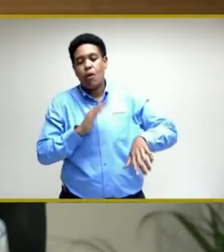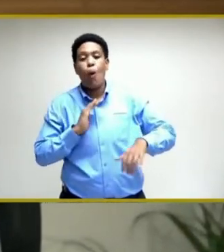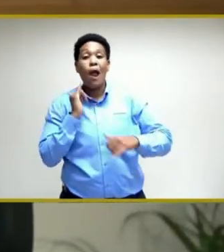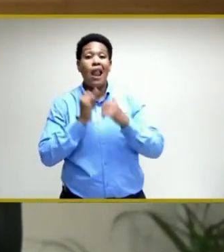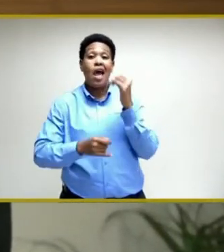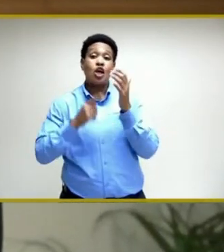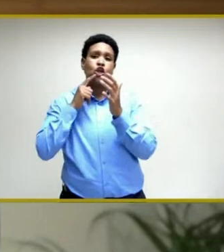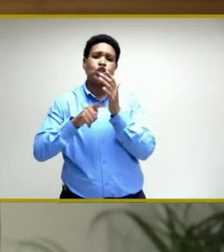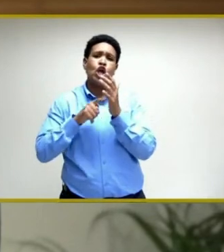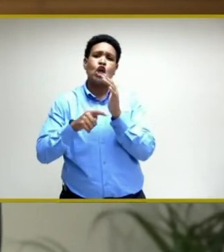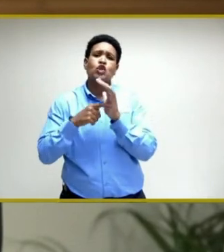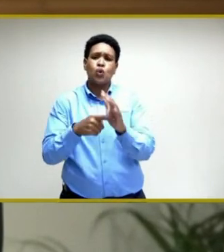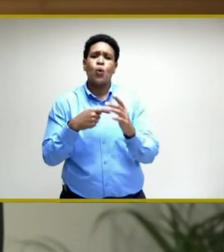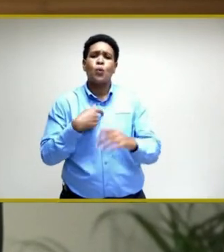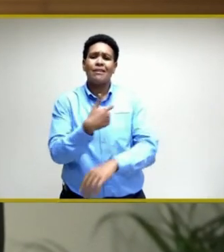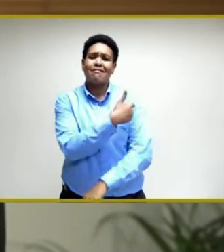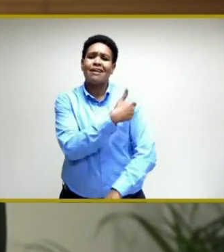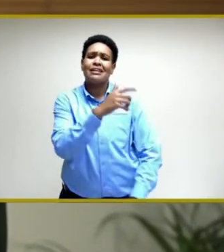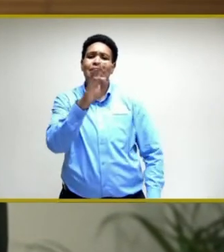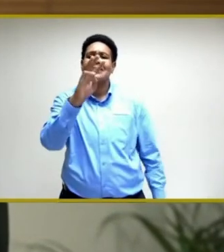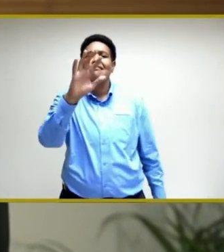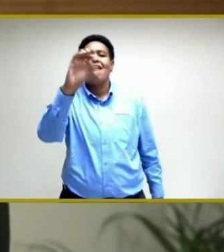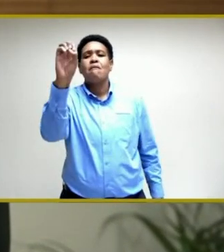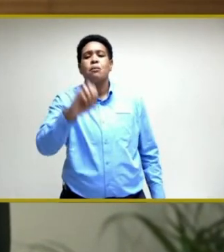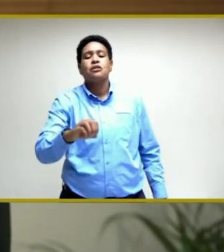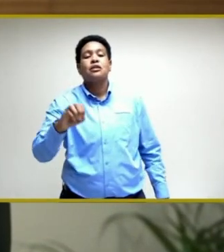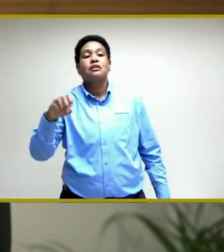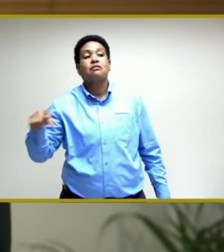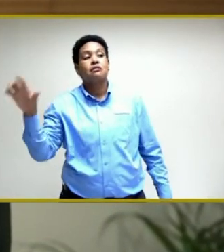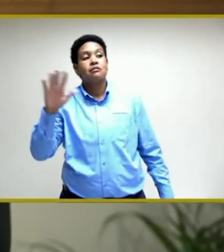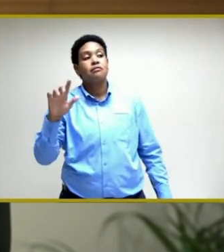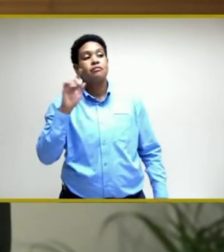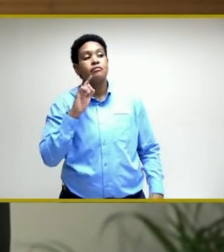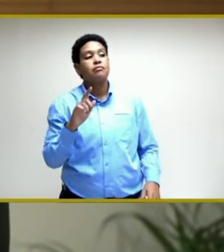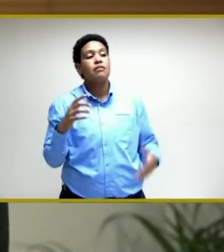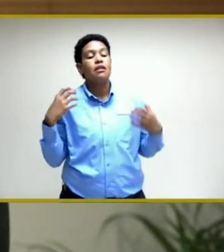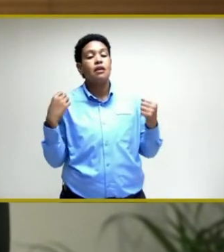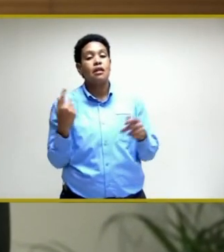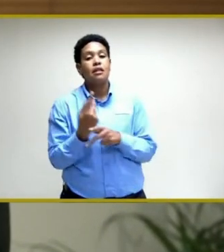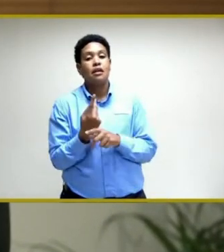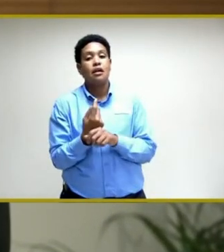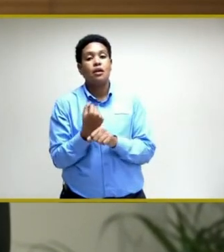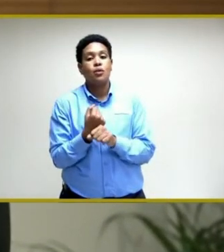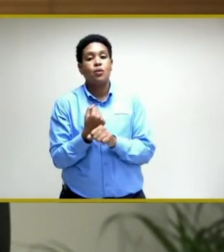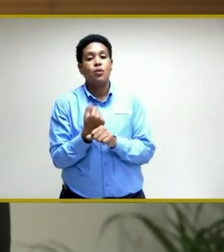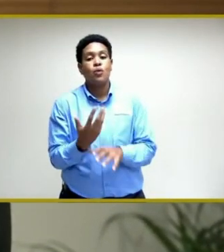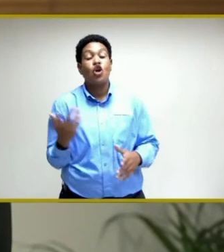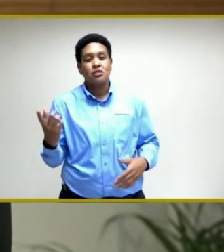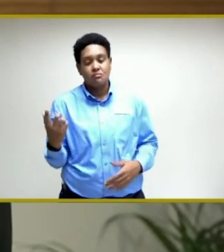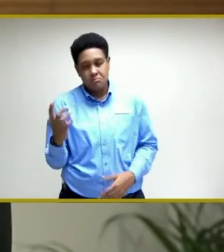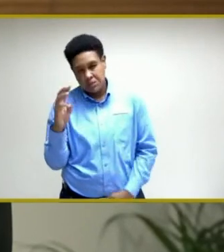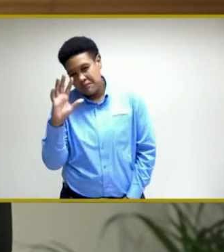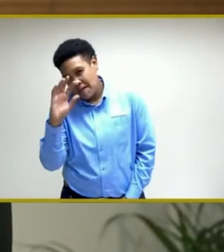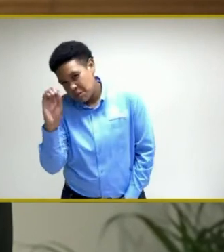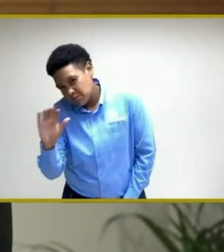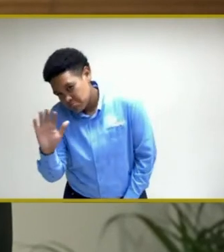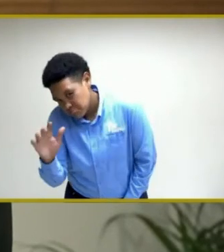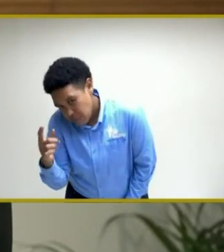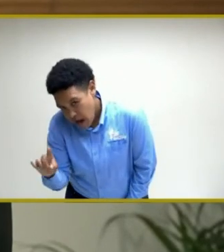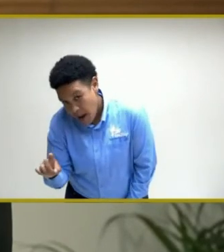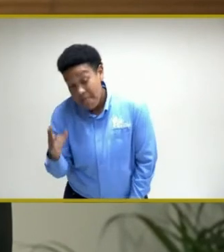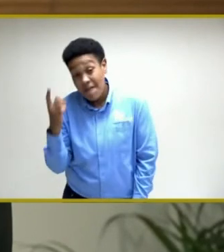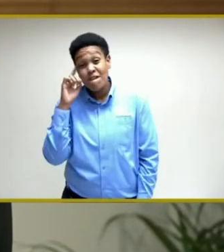just about 65% of the pool of healthcare workers and